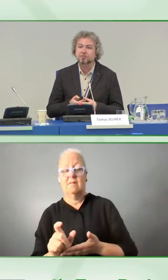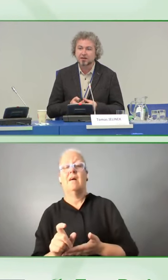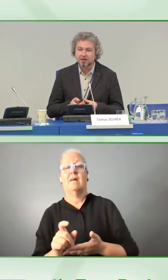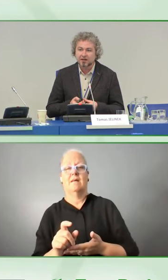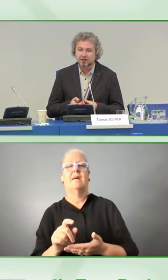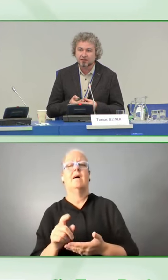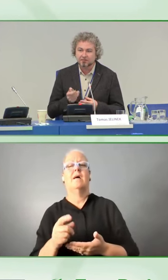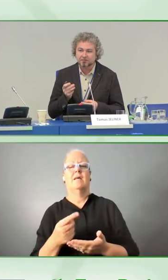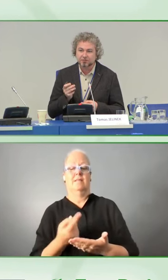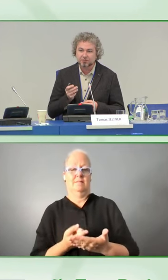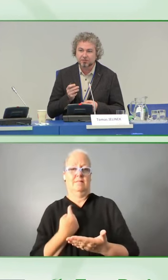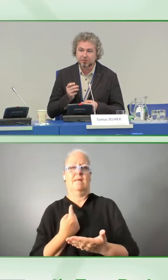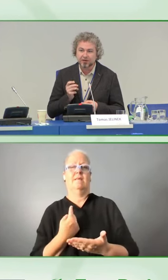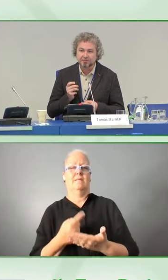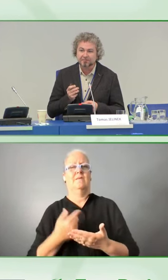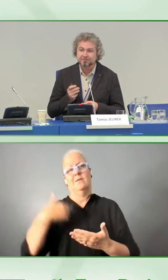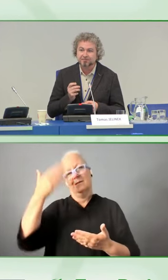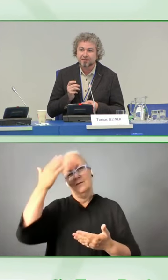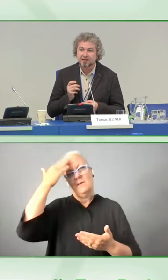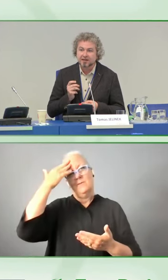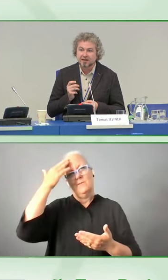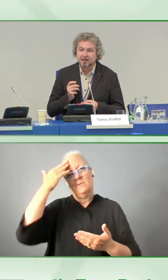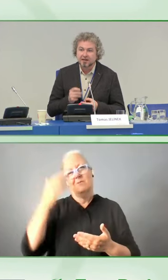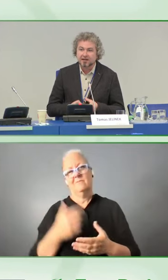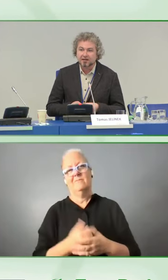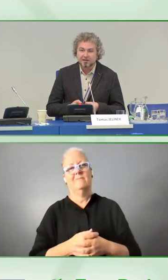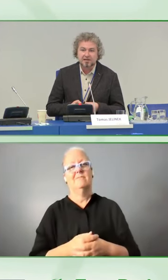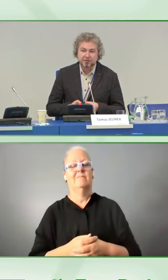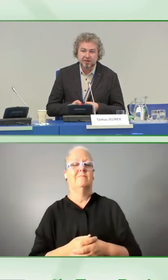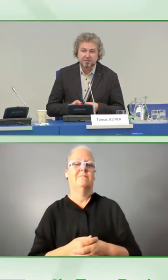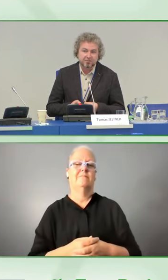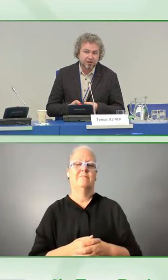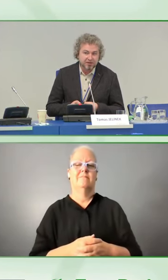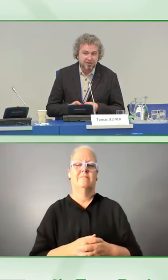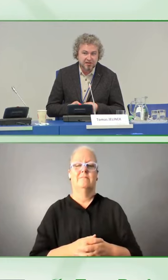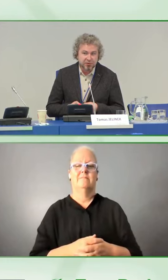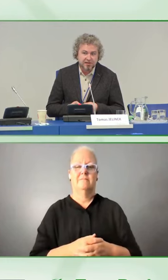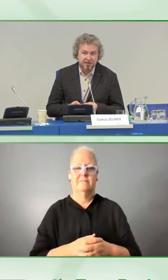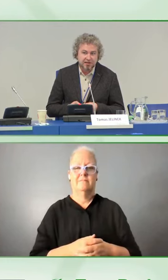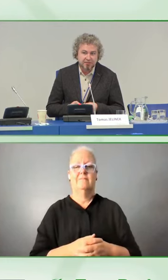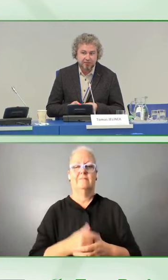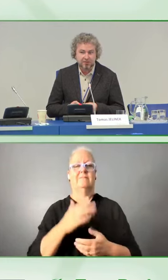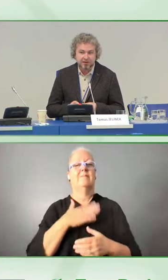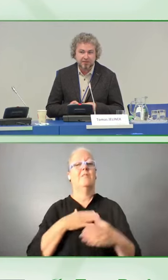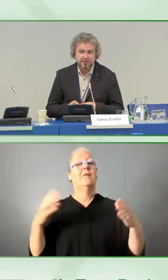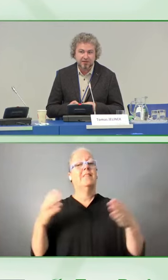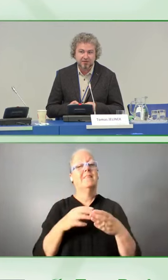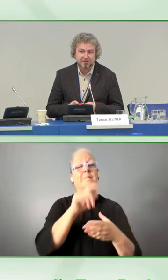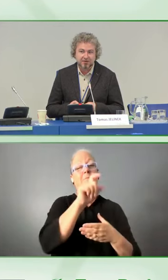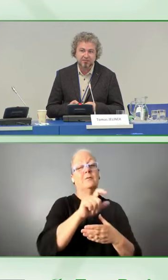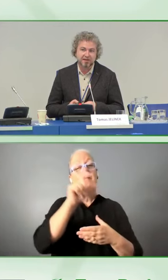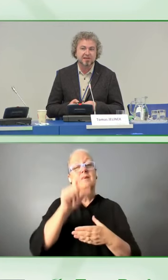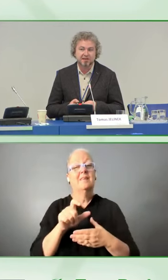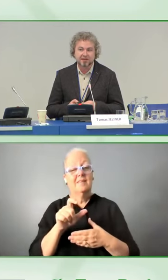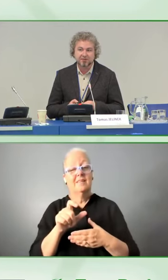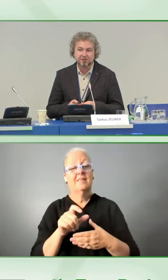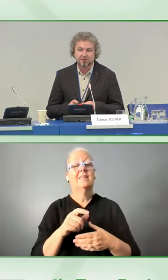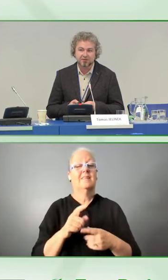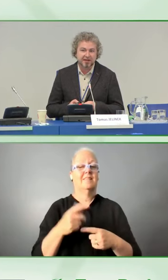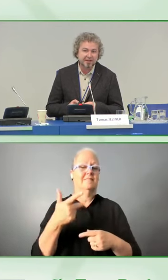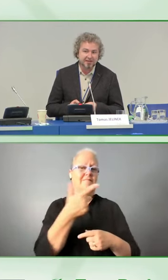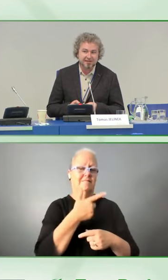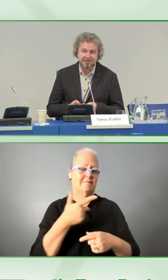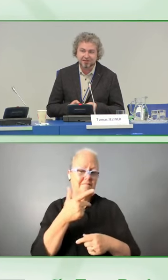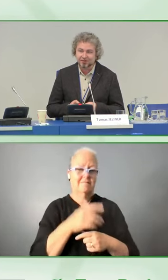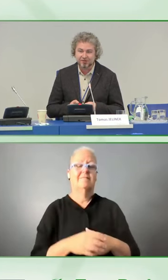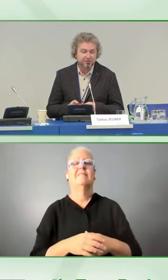spoken. This is our team. We are just a small startup from Czech Republic. So basically if